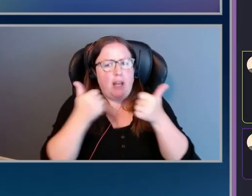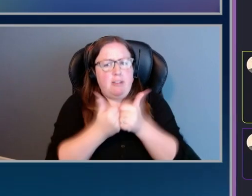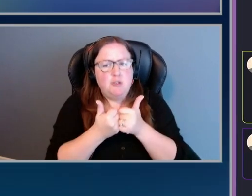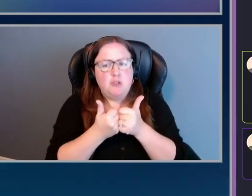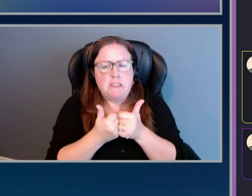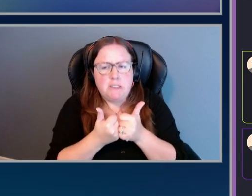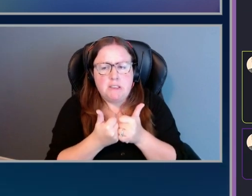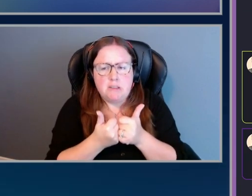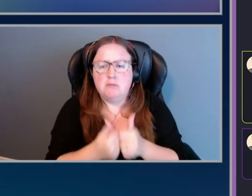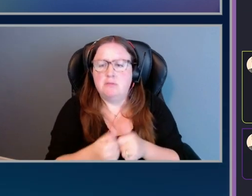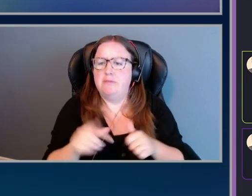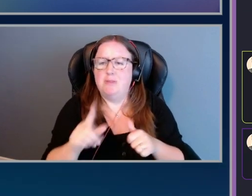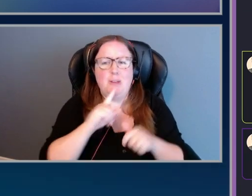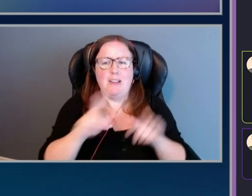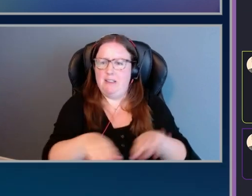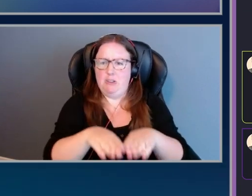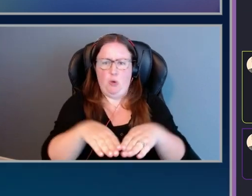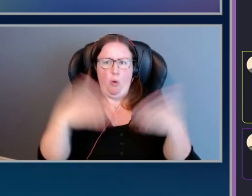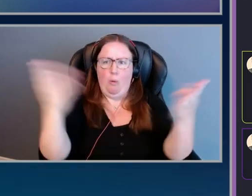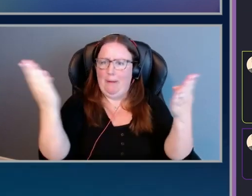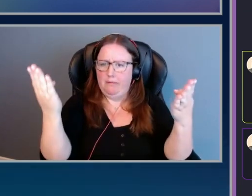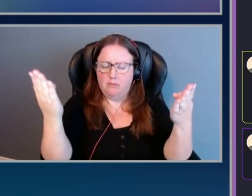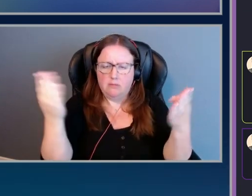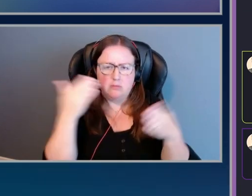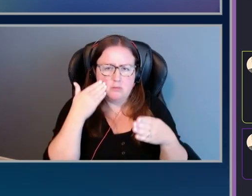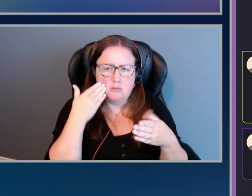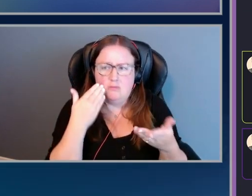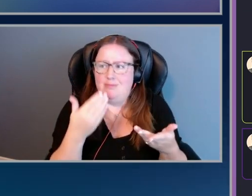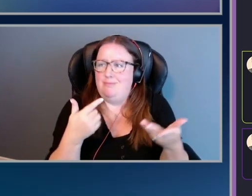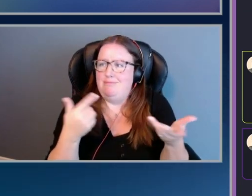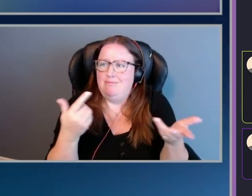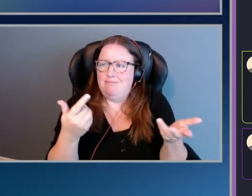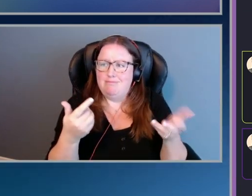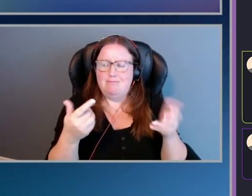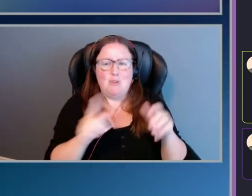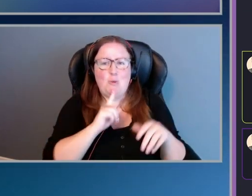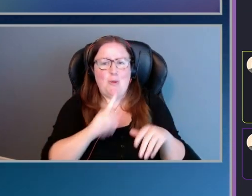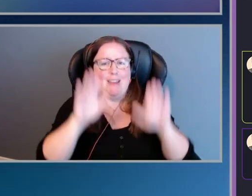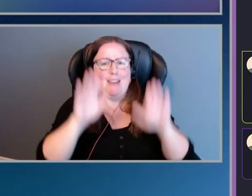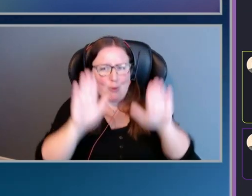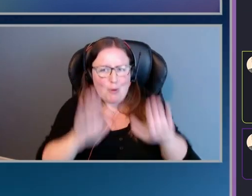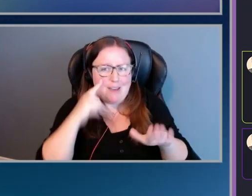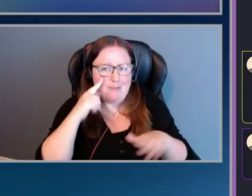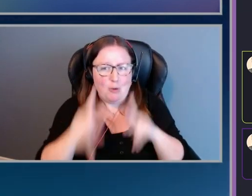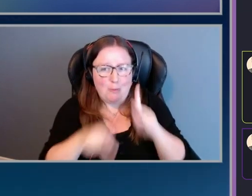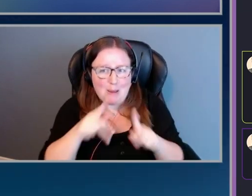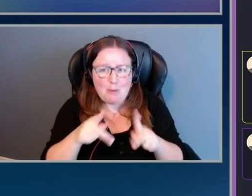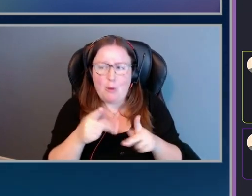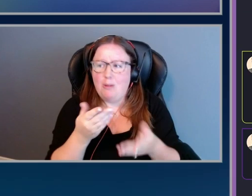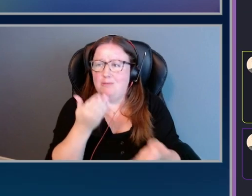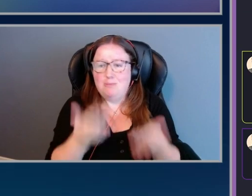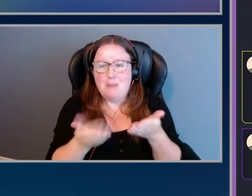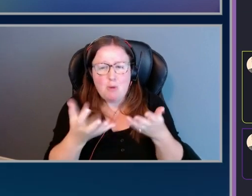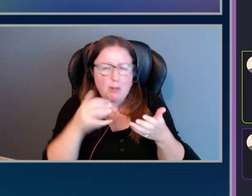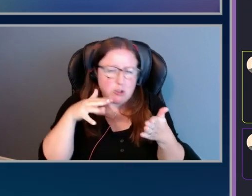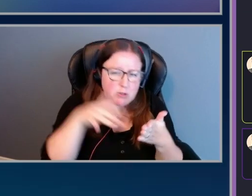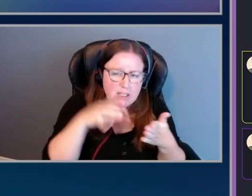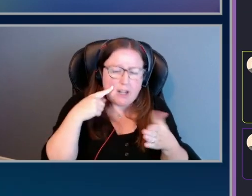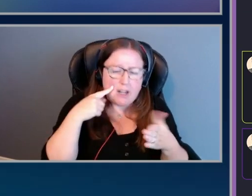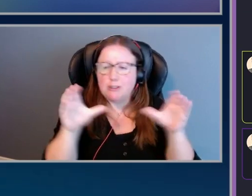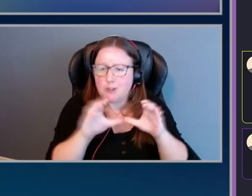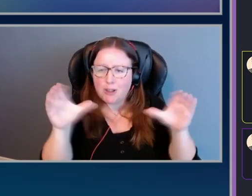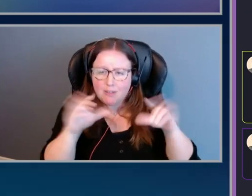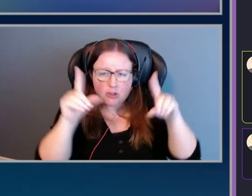it's so open-ended. Yes. I think this is, again, great for folks that want to maybe study for Assert, who